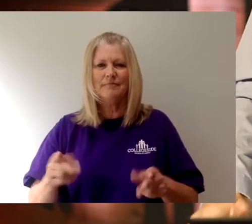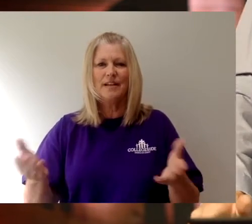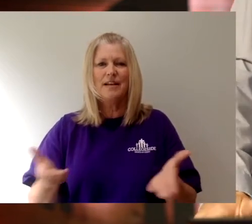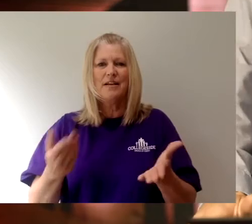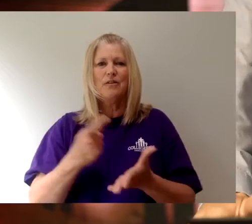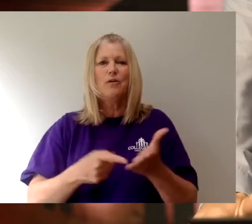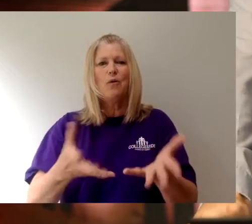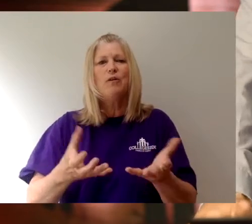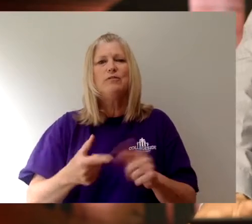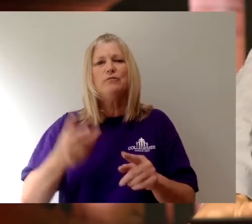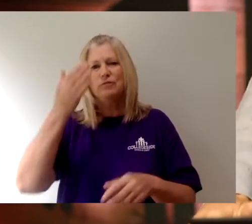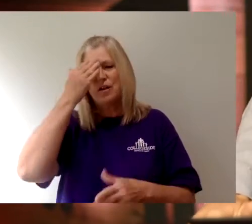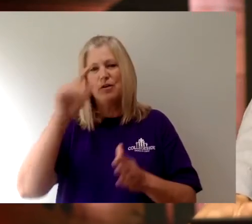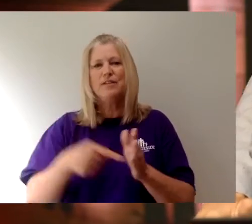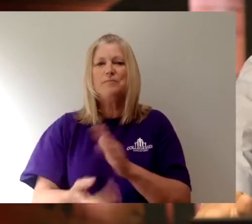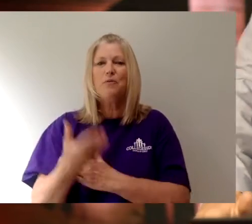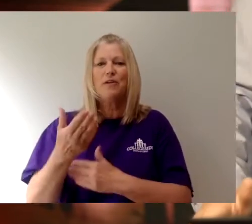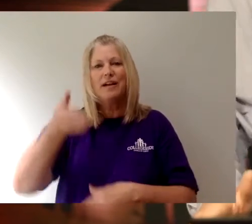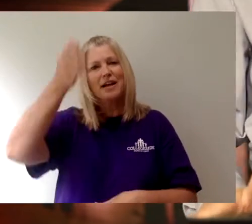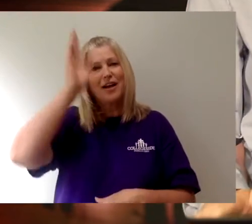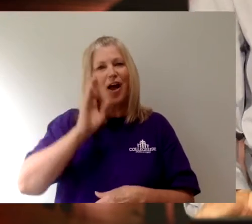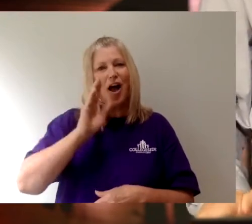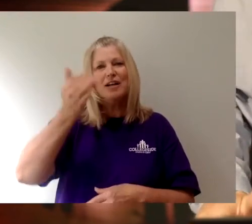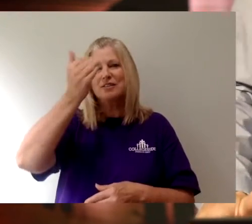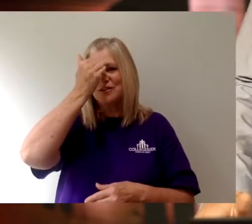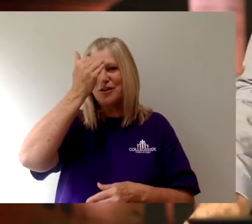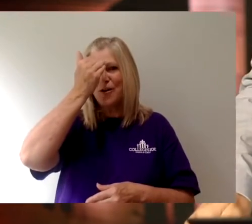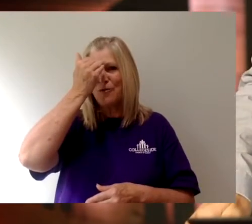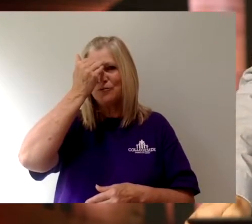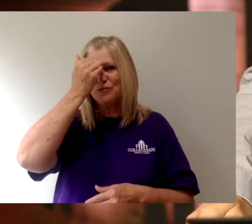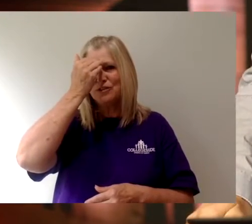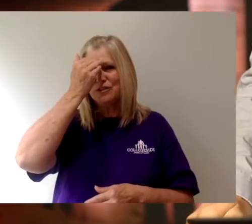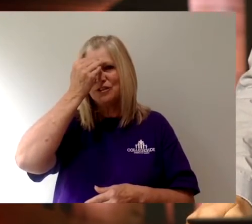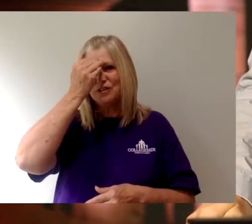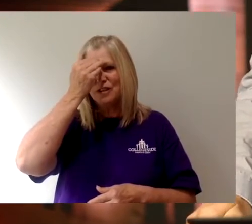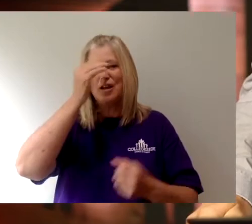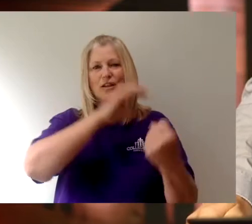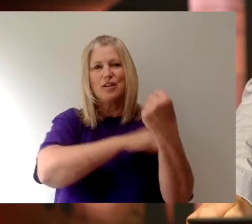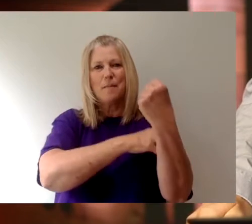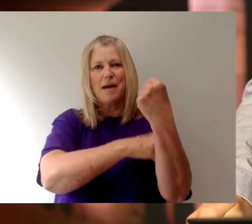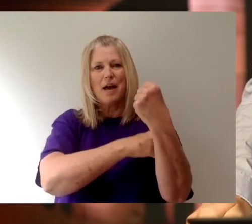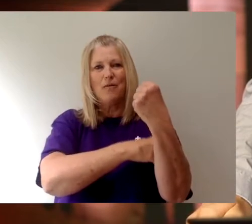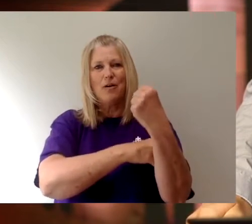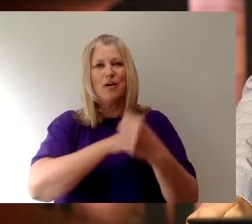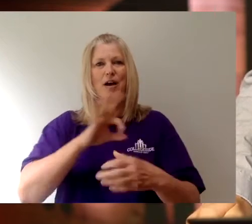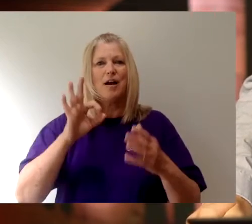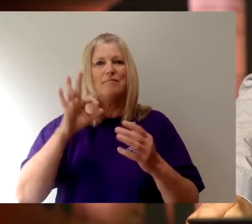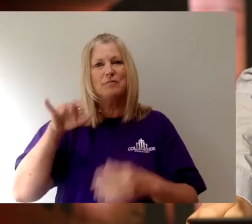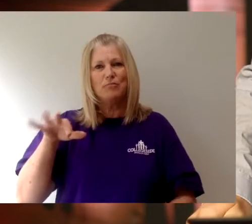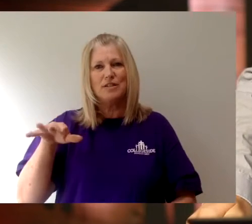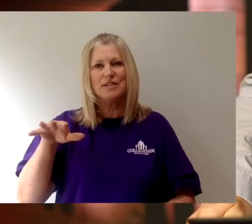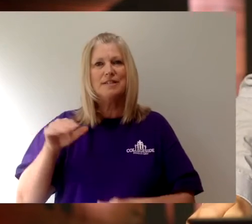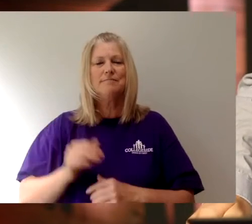Here's what I want you to know this morning. God knows the power of